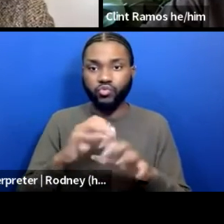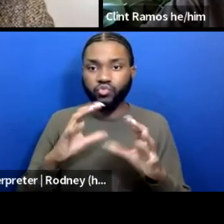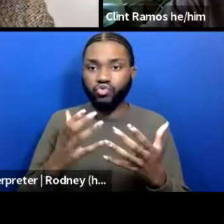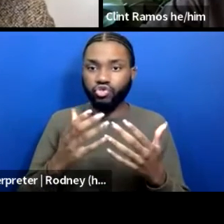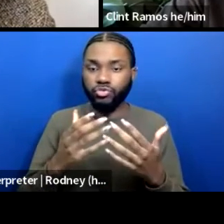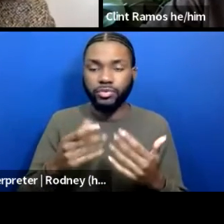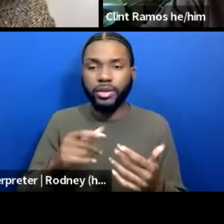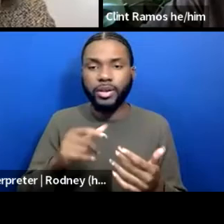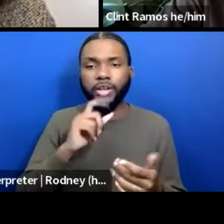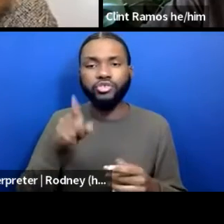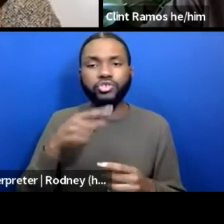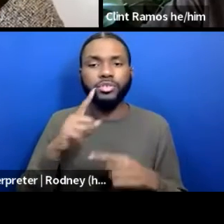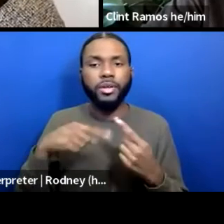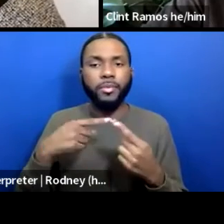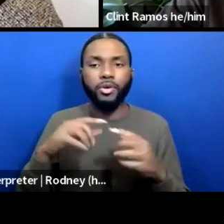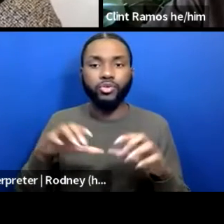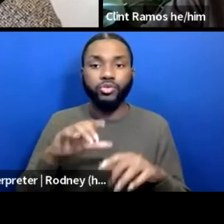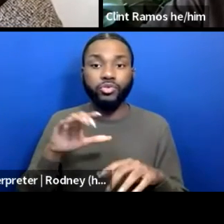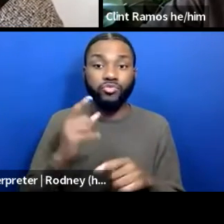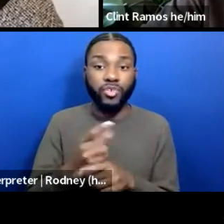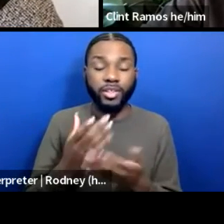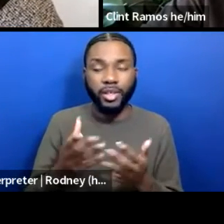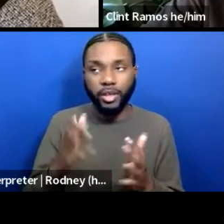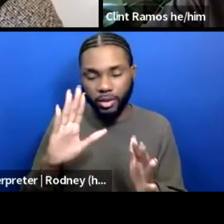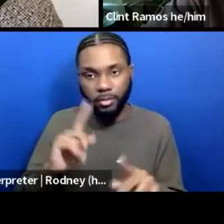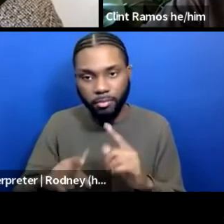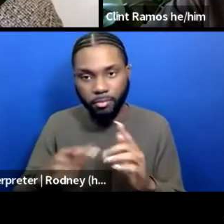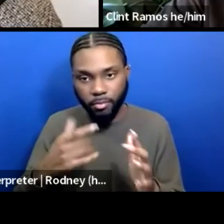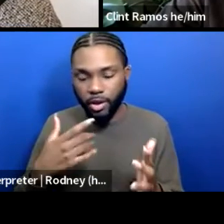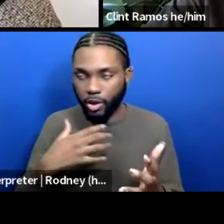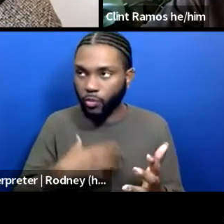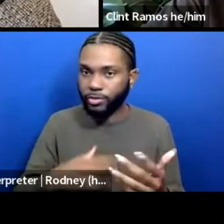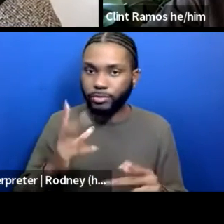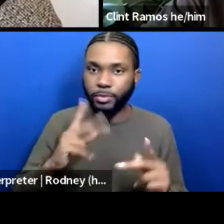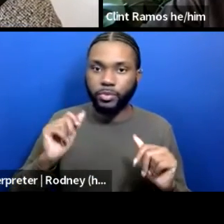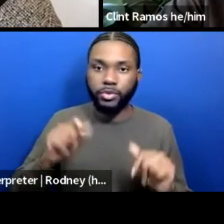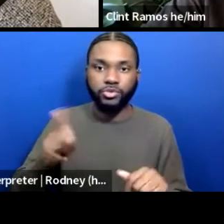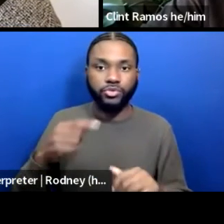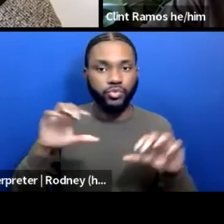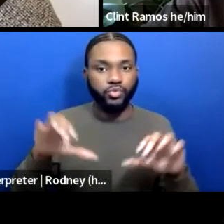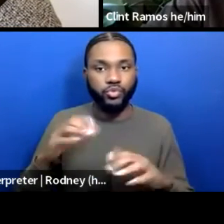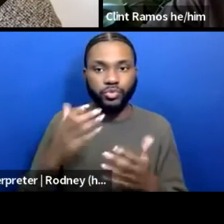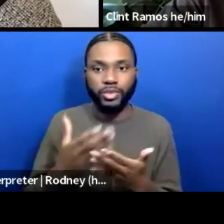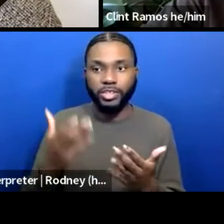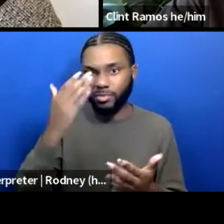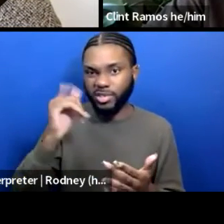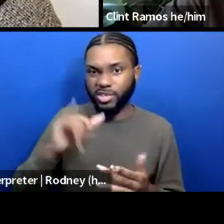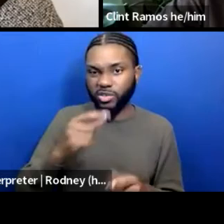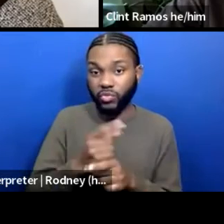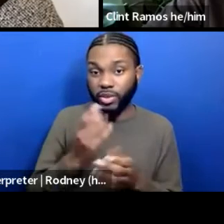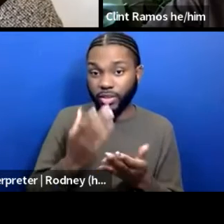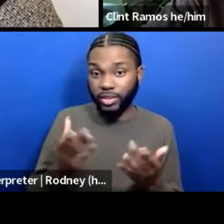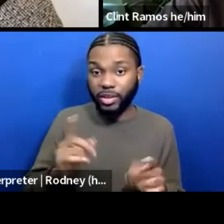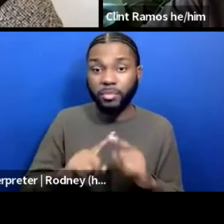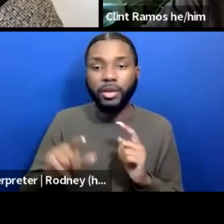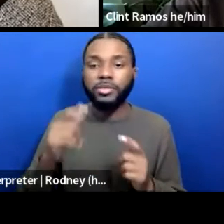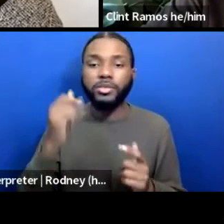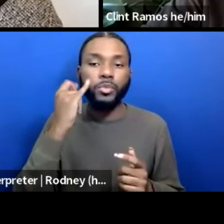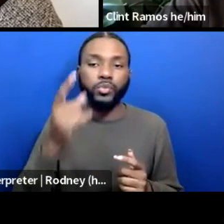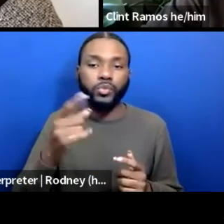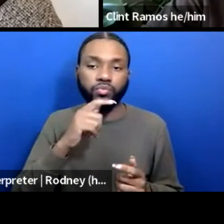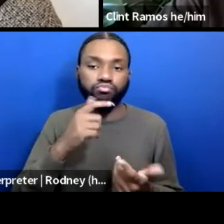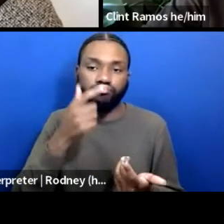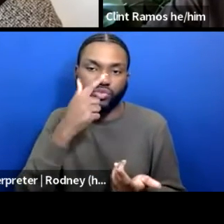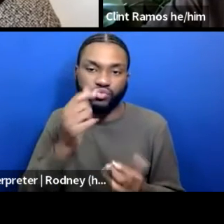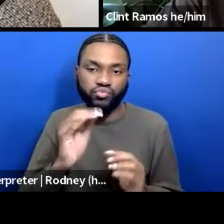doing the right thing. Although God willing, I would love for everybody just to do things because it's the right thing. But let's say you're not interested in doing the right